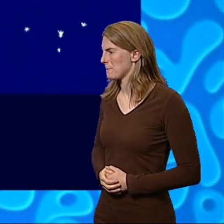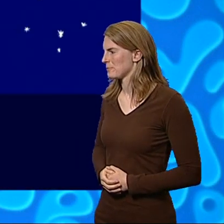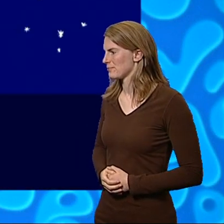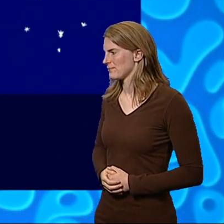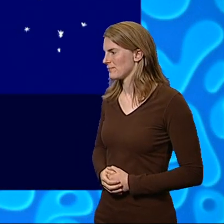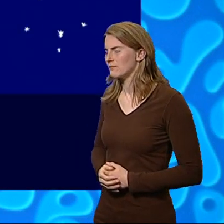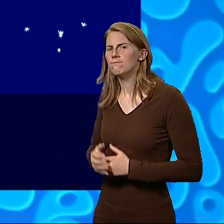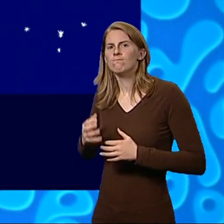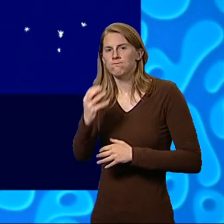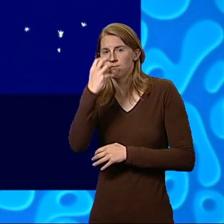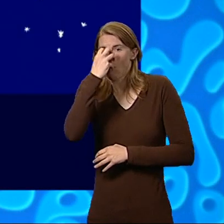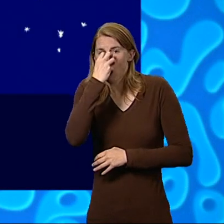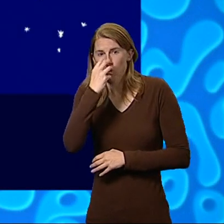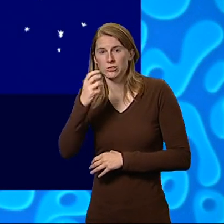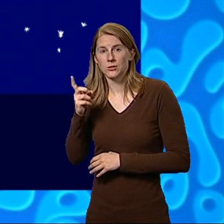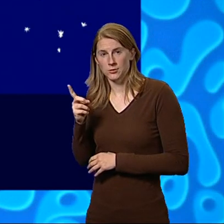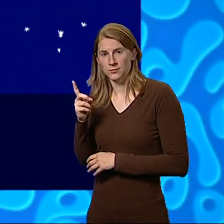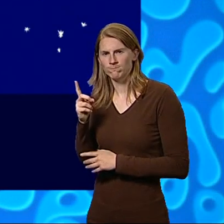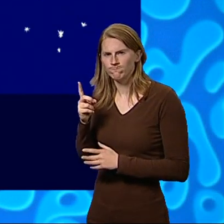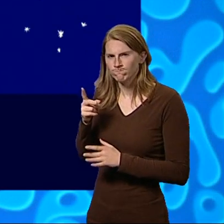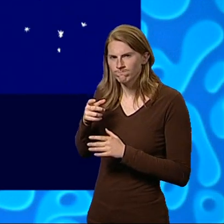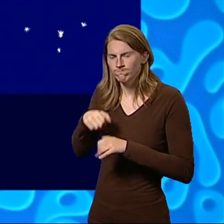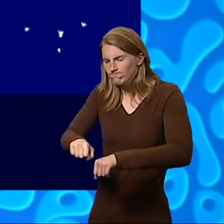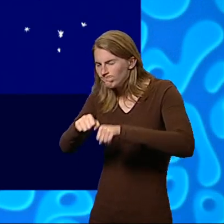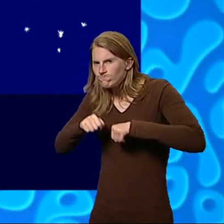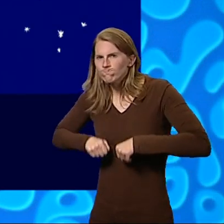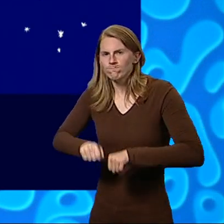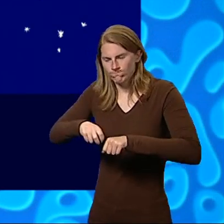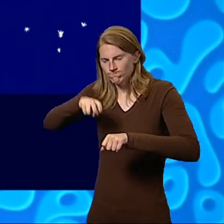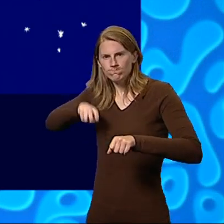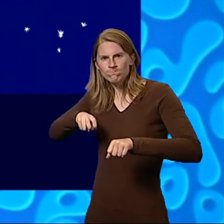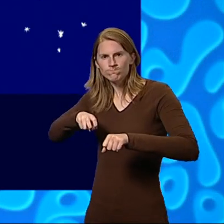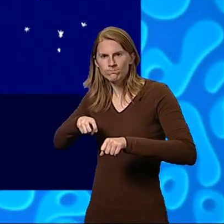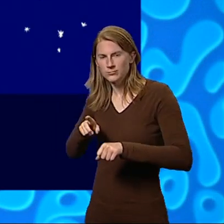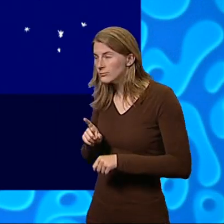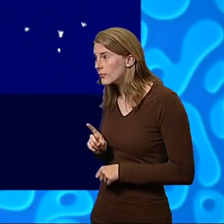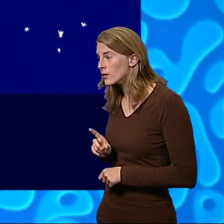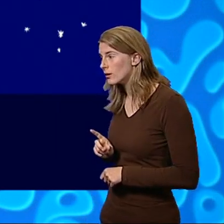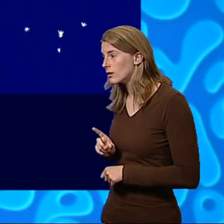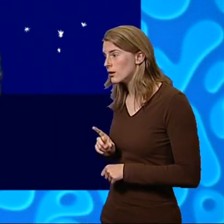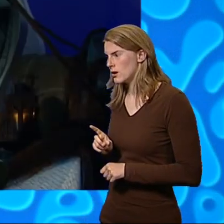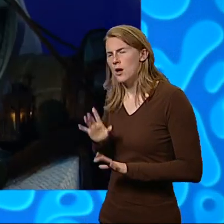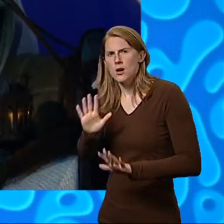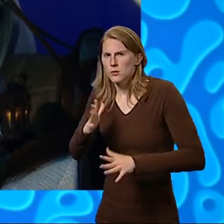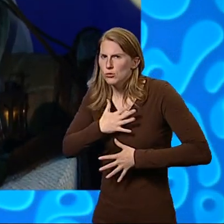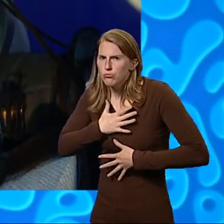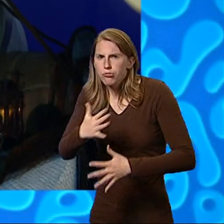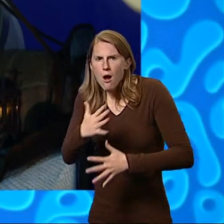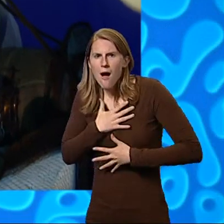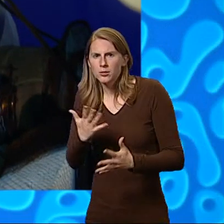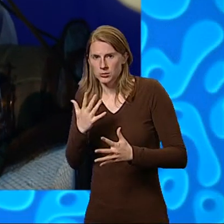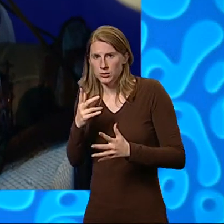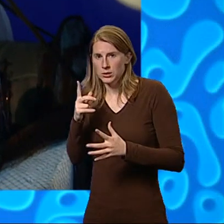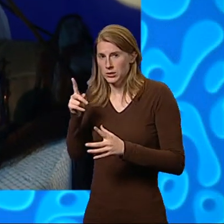Boris Bigbelly stood at the back of the little rowing boat. This has got to be a big surprise. We mustn't wake up